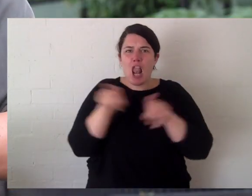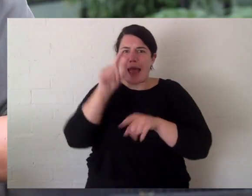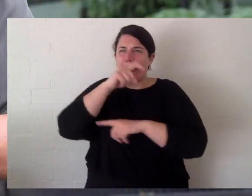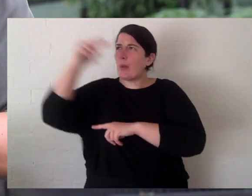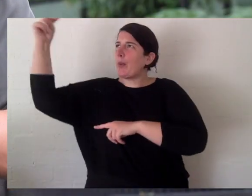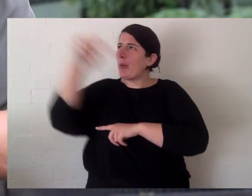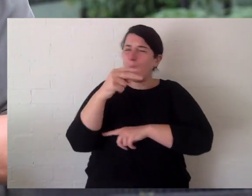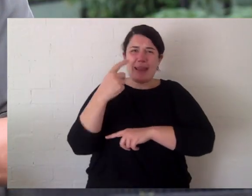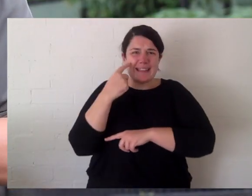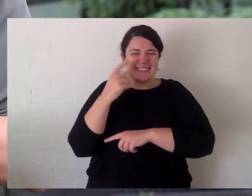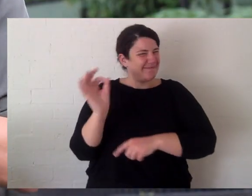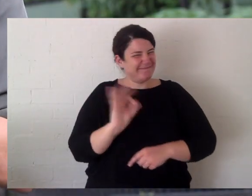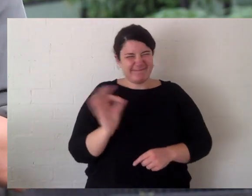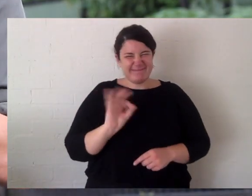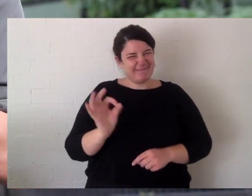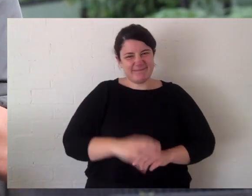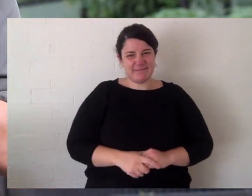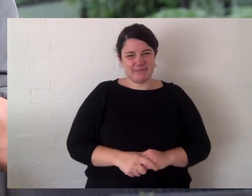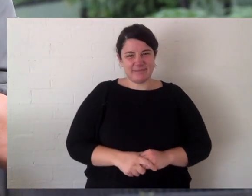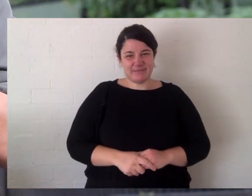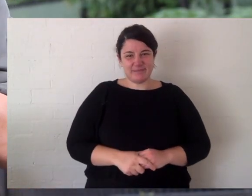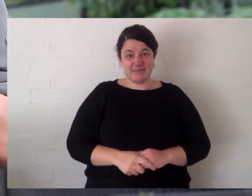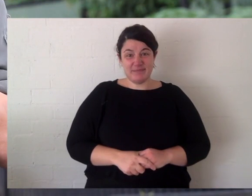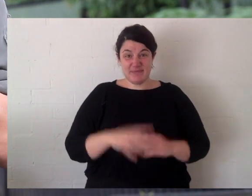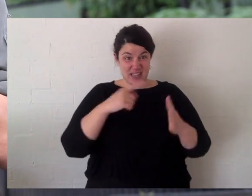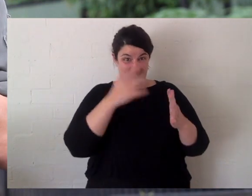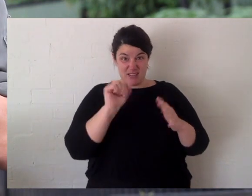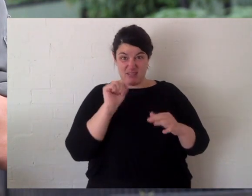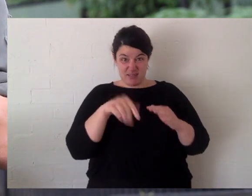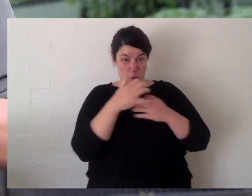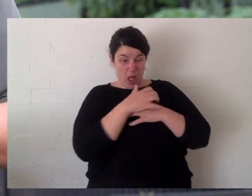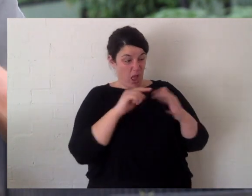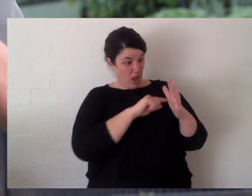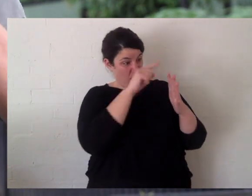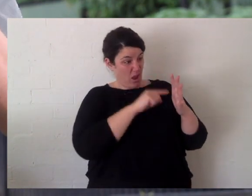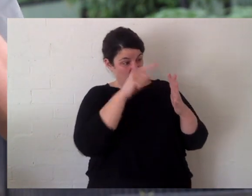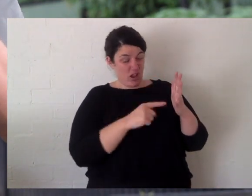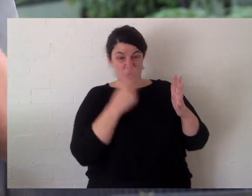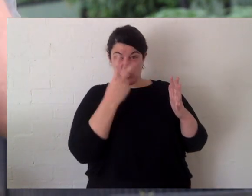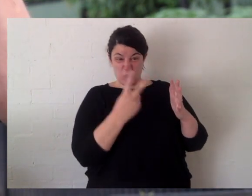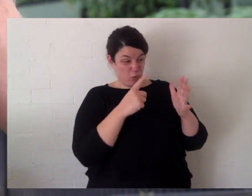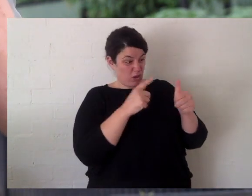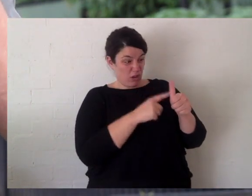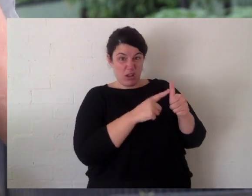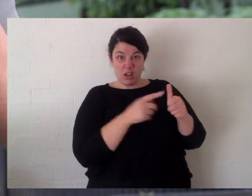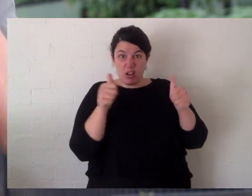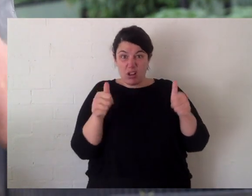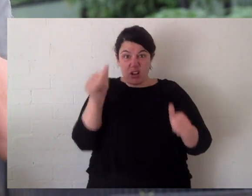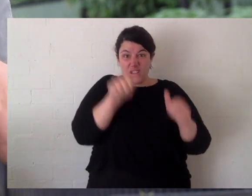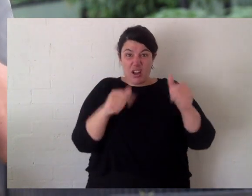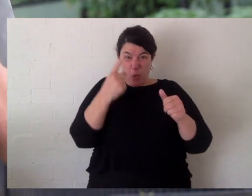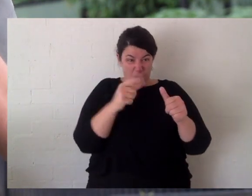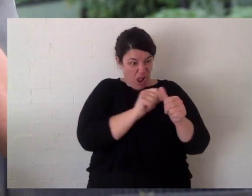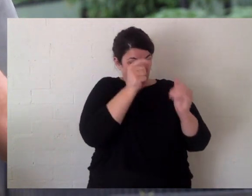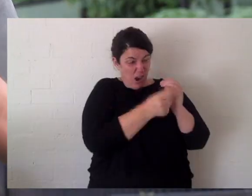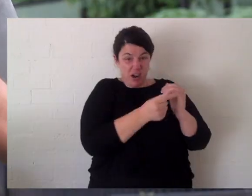Something I really like is, look on this hand, there's two thumbs. They have two thumbs because they always live in the trees. And you imagine